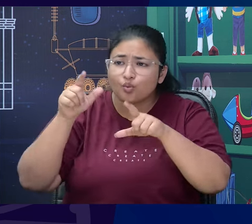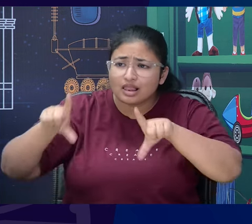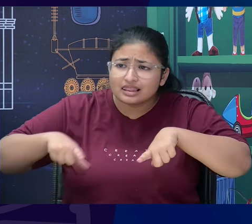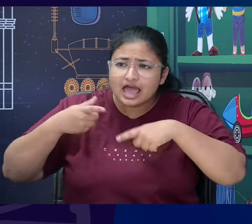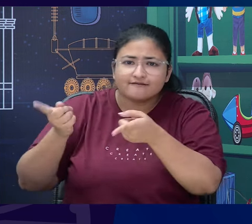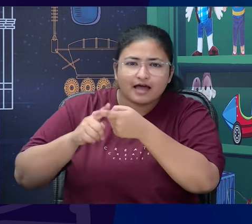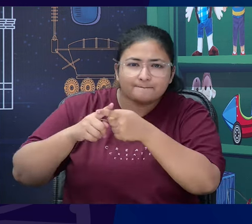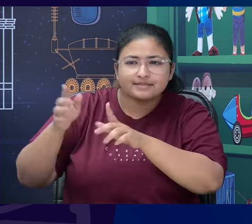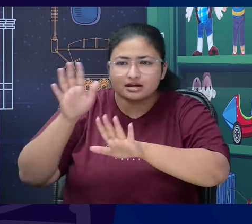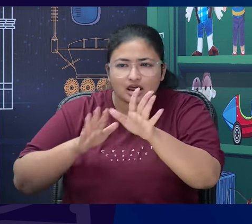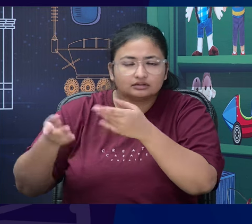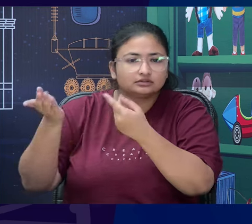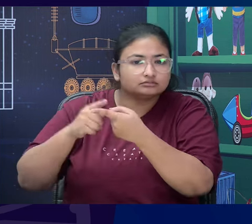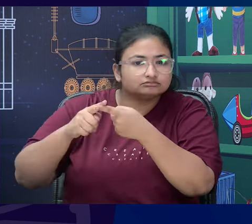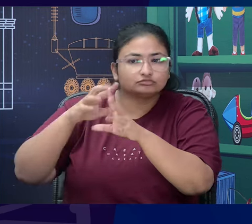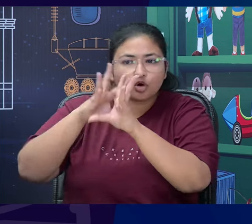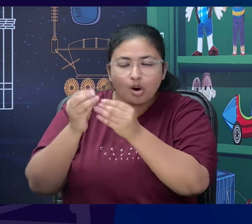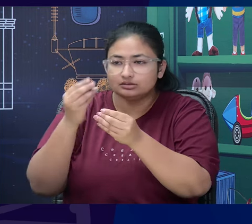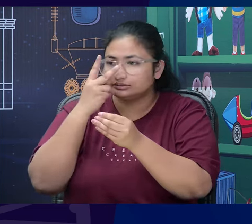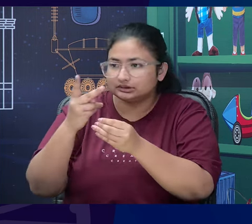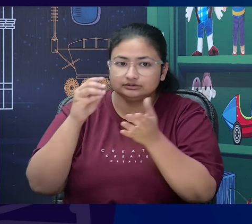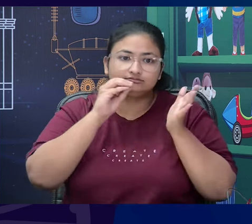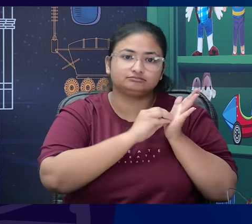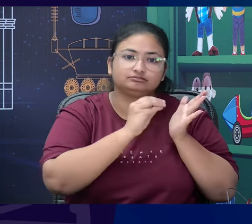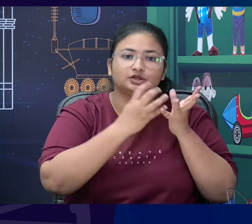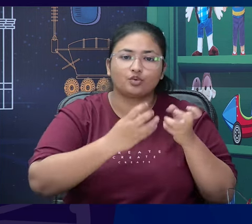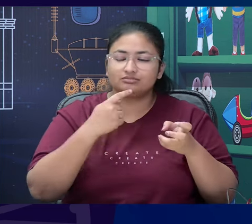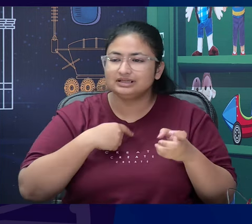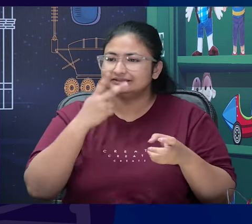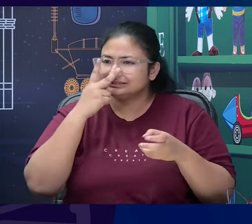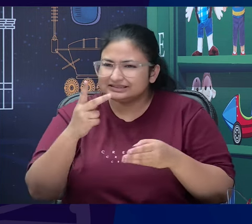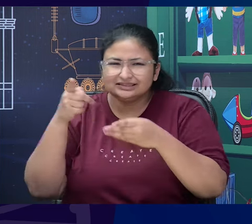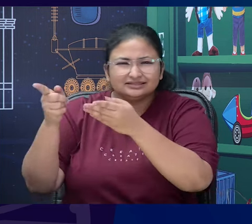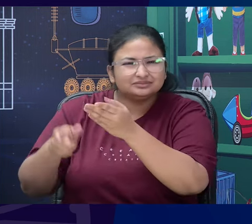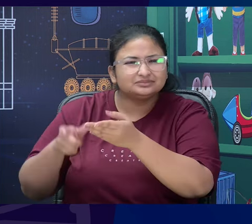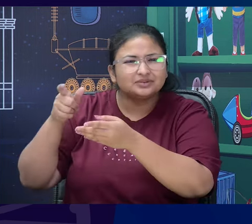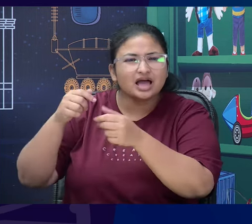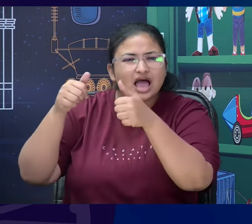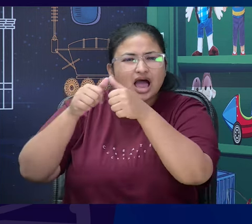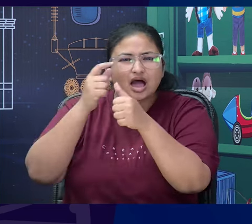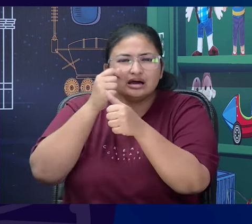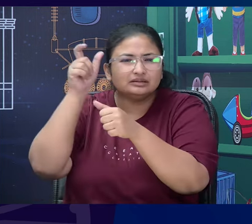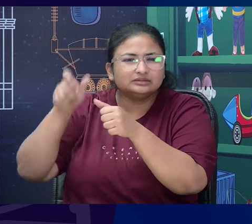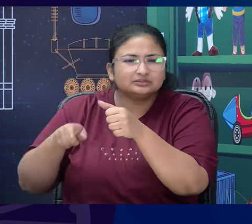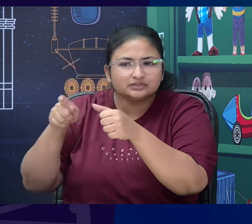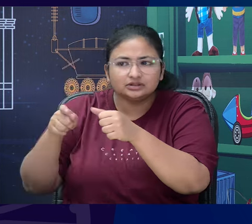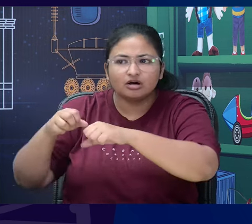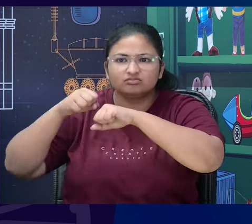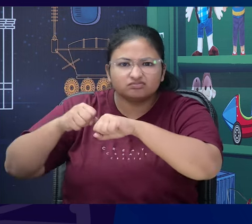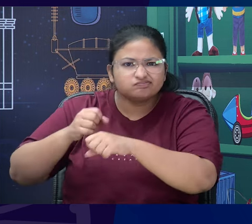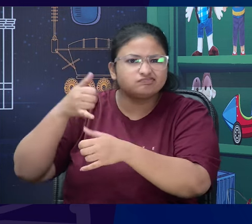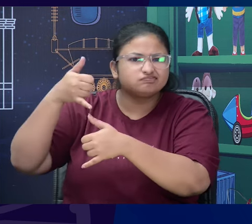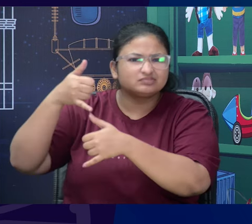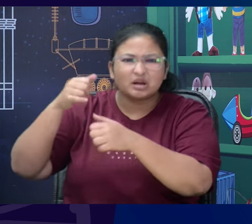appearance and manner because he is not he does not appear to be your